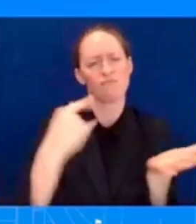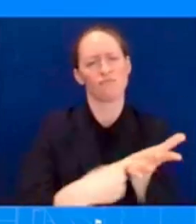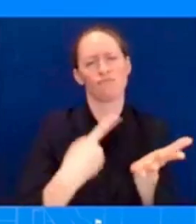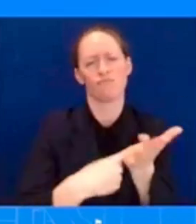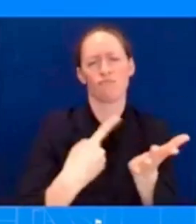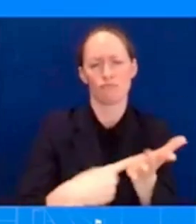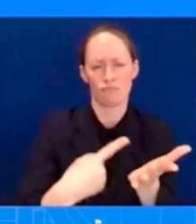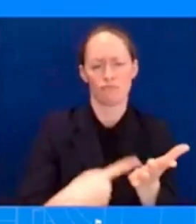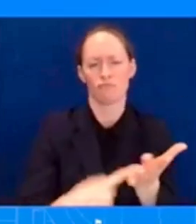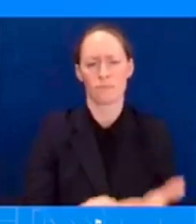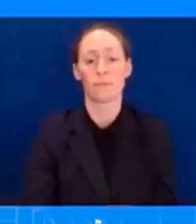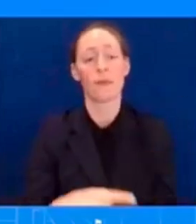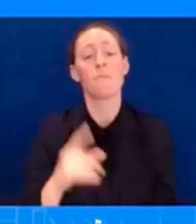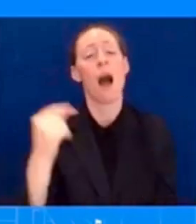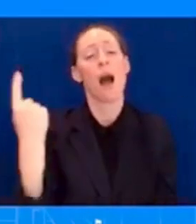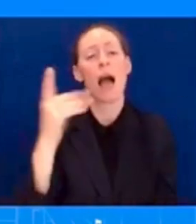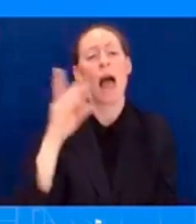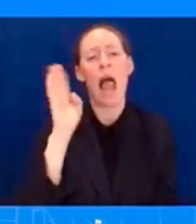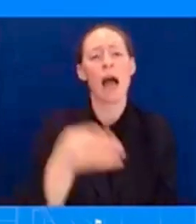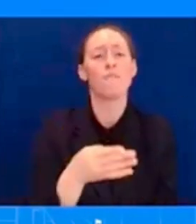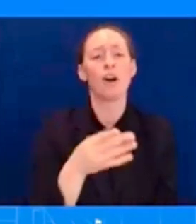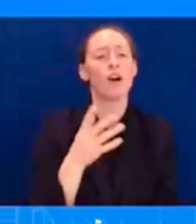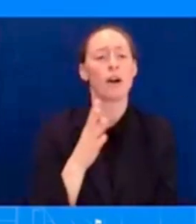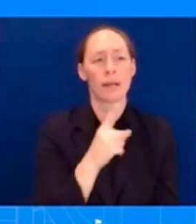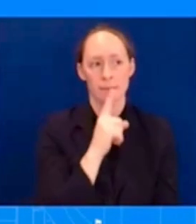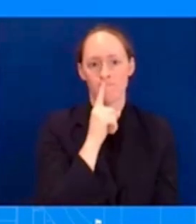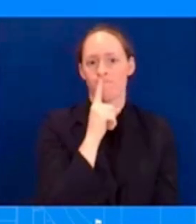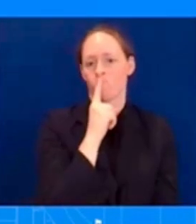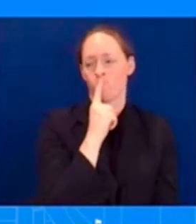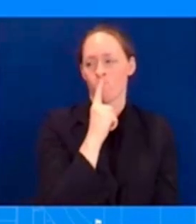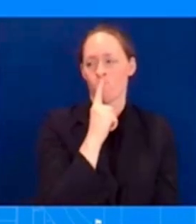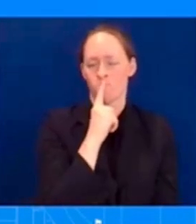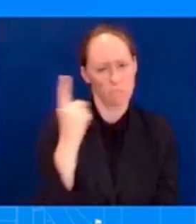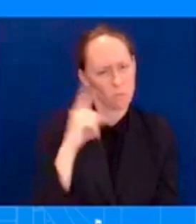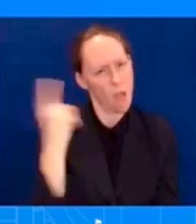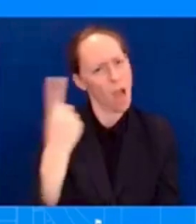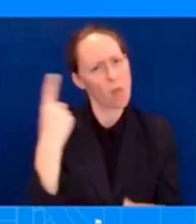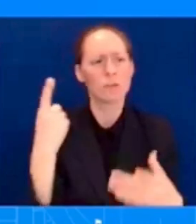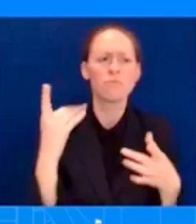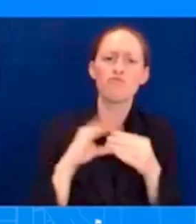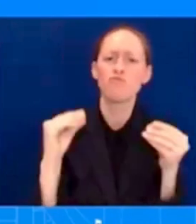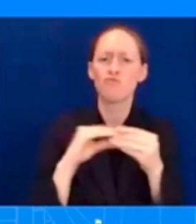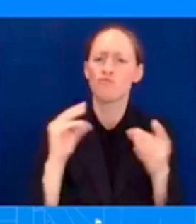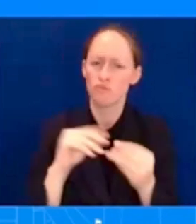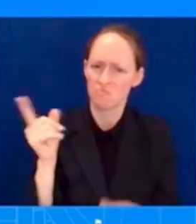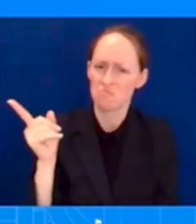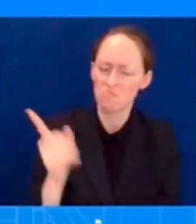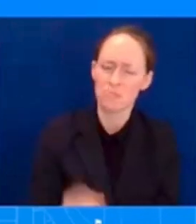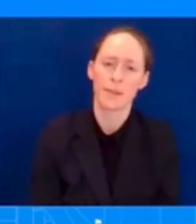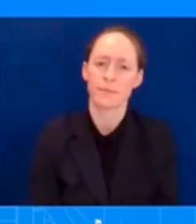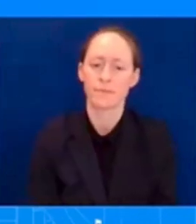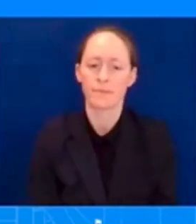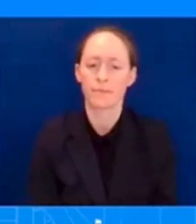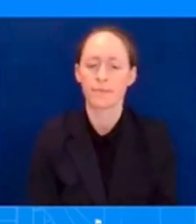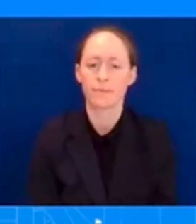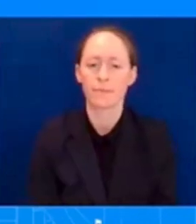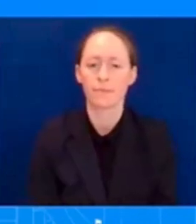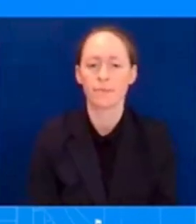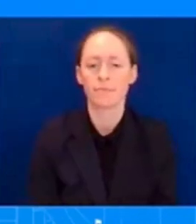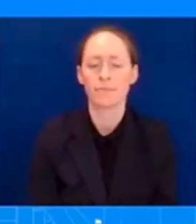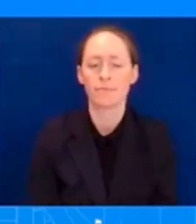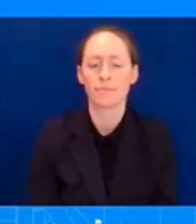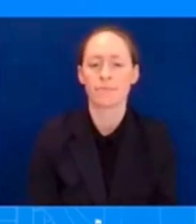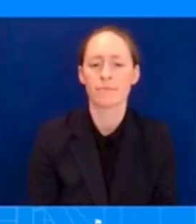his comments, candidly. Secondly, a top Israeli official, Ron Dermer, is visiting Washington this week. What's the status of these